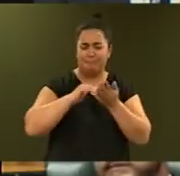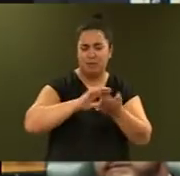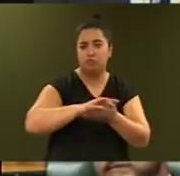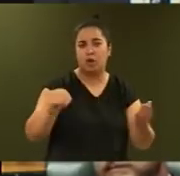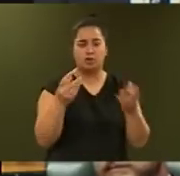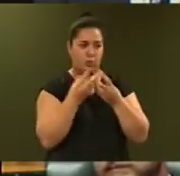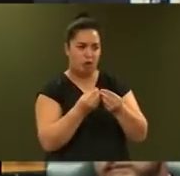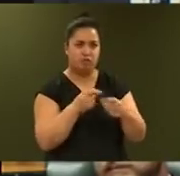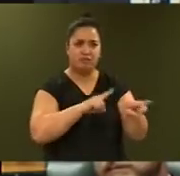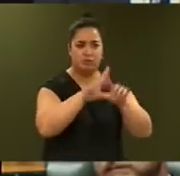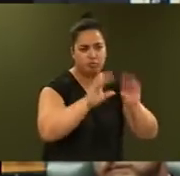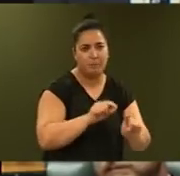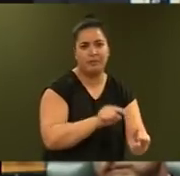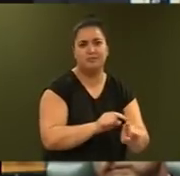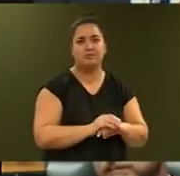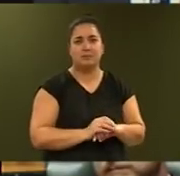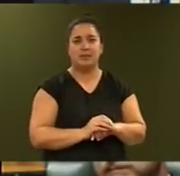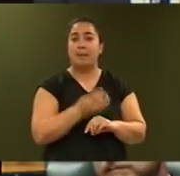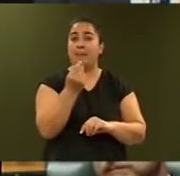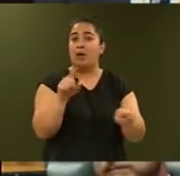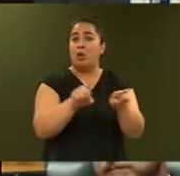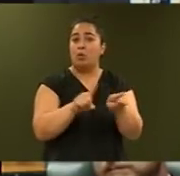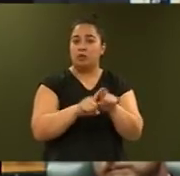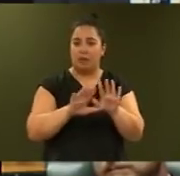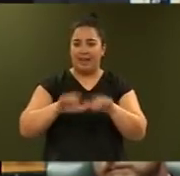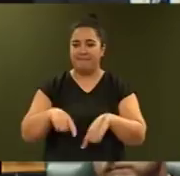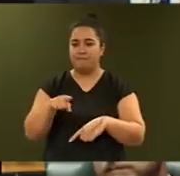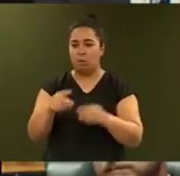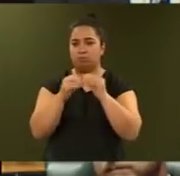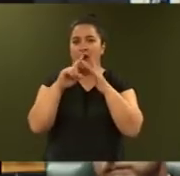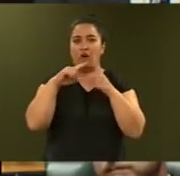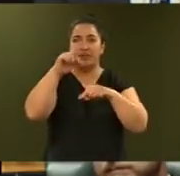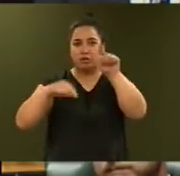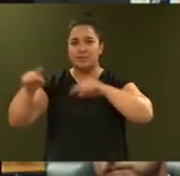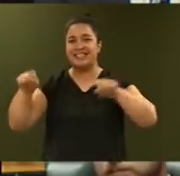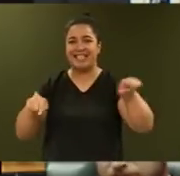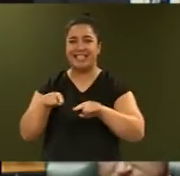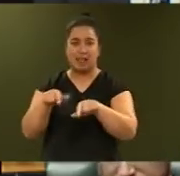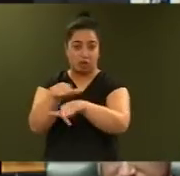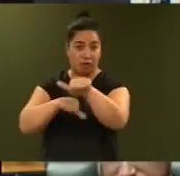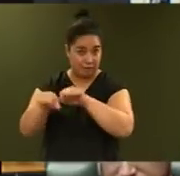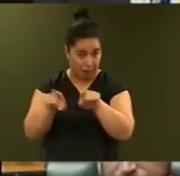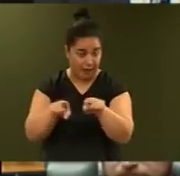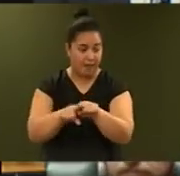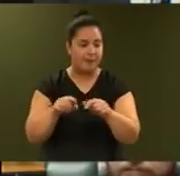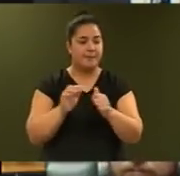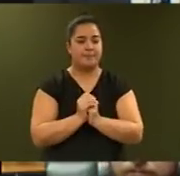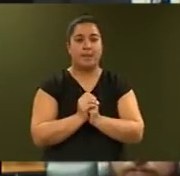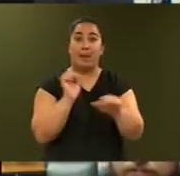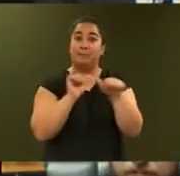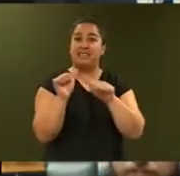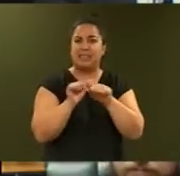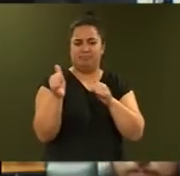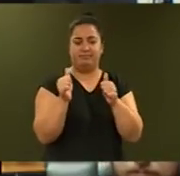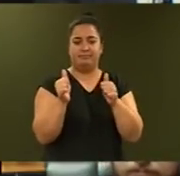Money will also be set aside for biodiversity initiatives and conservation staff numbers will increase with better management of